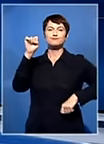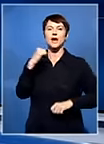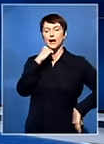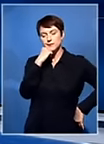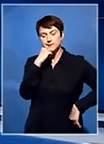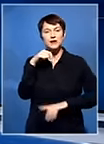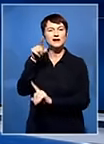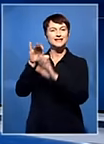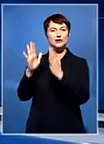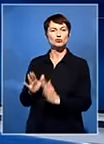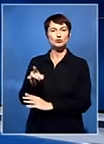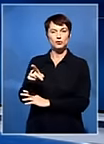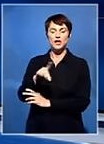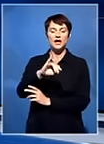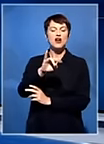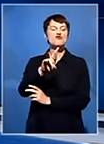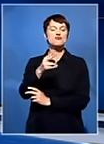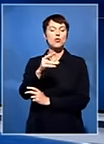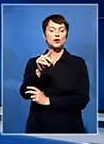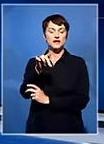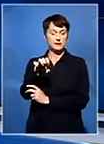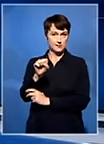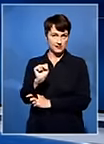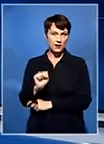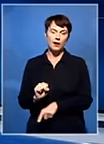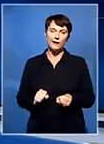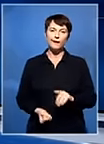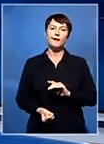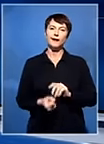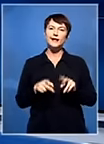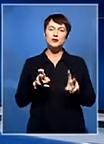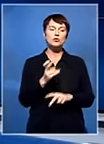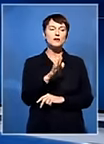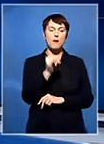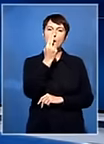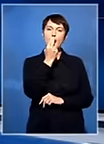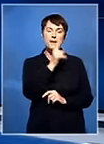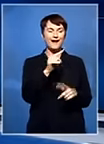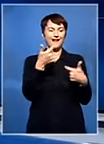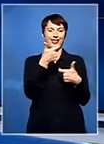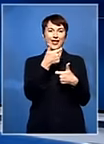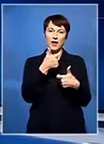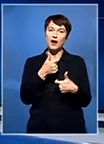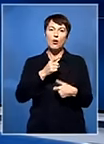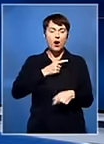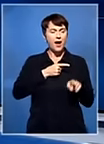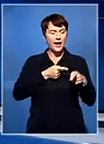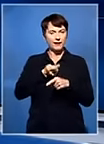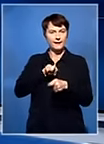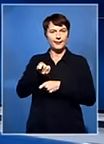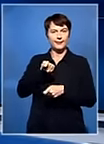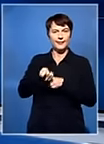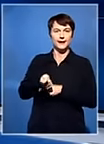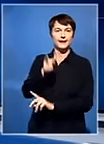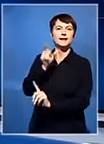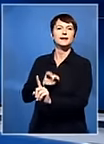Lodge during Zimbabwean President Mugabe's state visit, with journalists reduced to laughter as he joked about